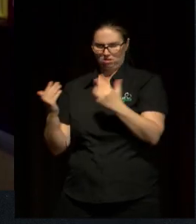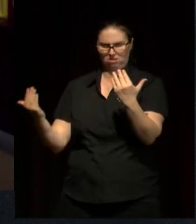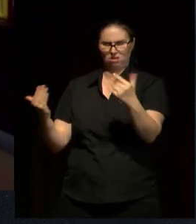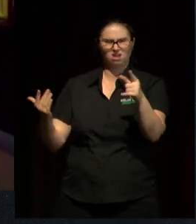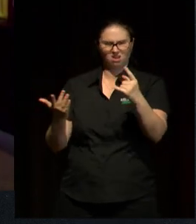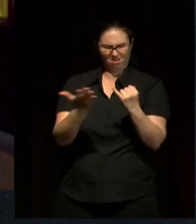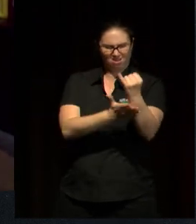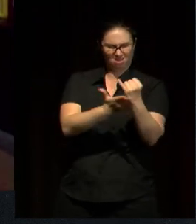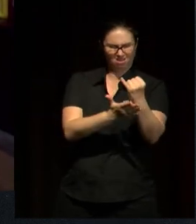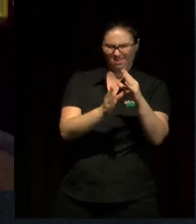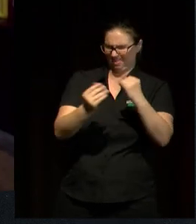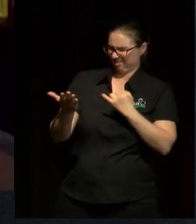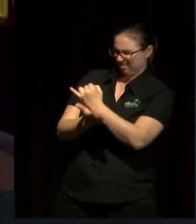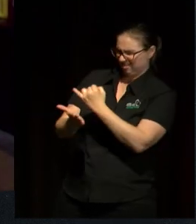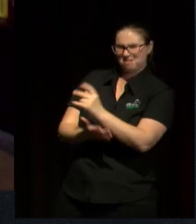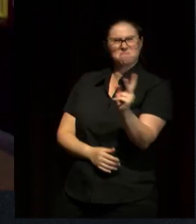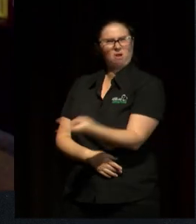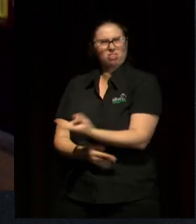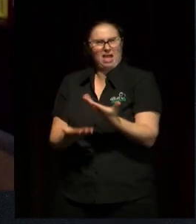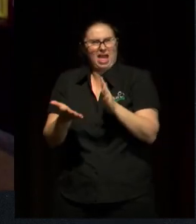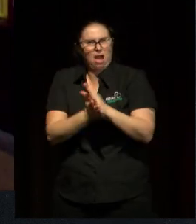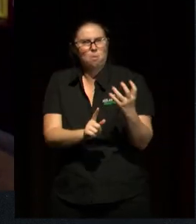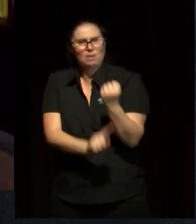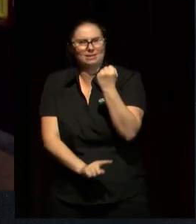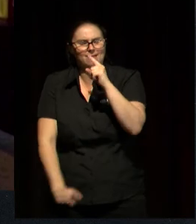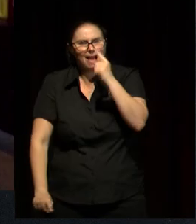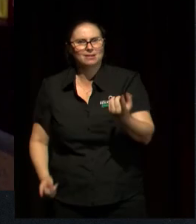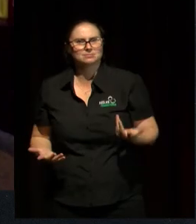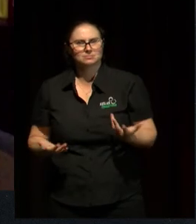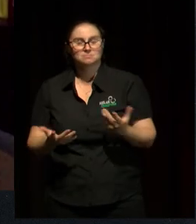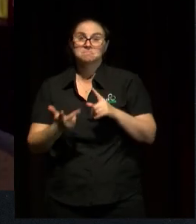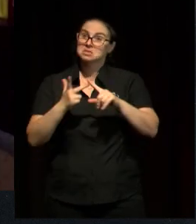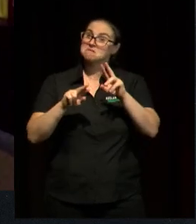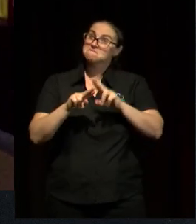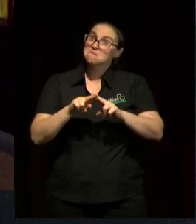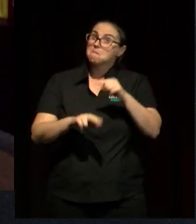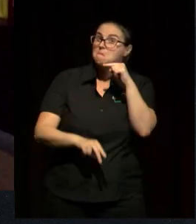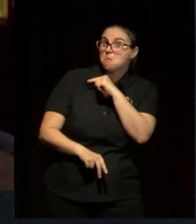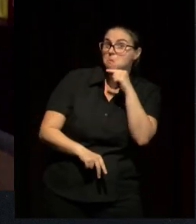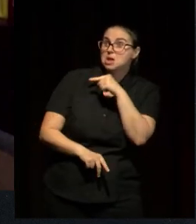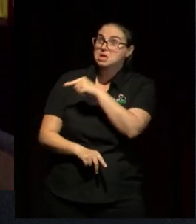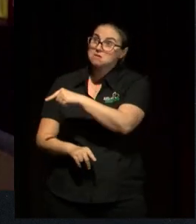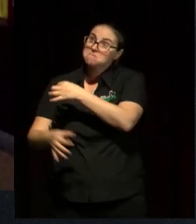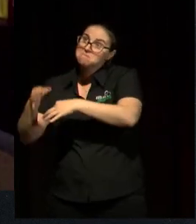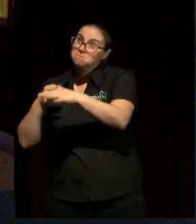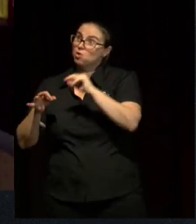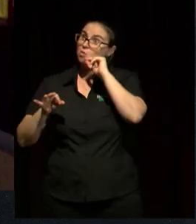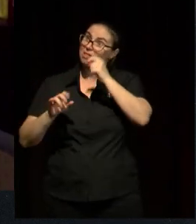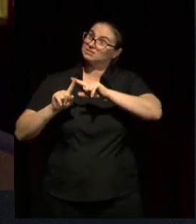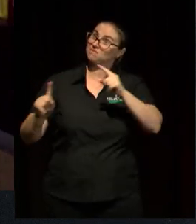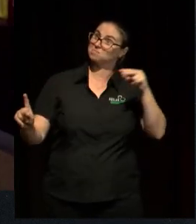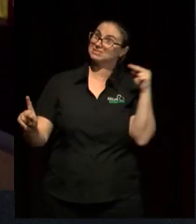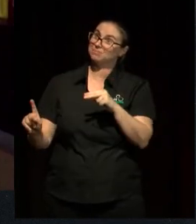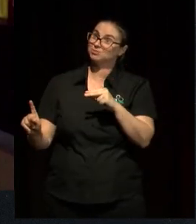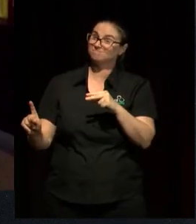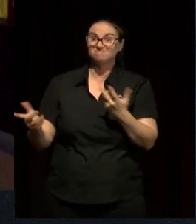and obviously that she's a girl. I mean, if she were a boy, would this be different? Would people perceive her differently? Yep. I